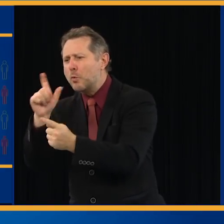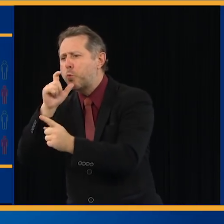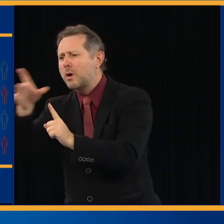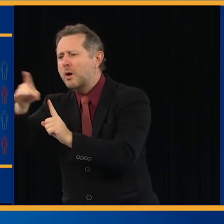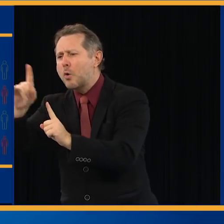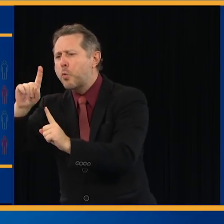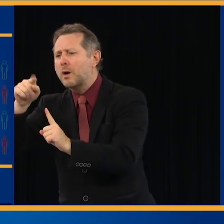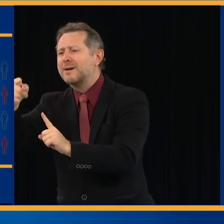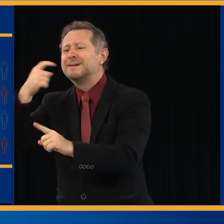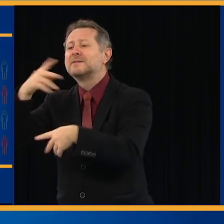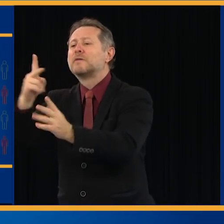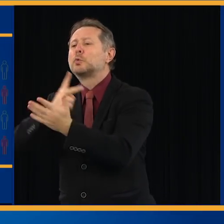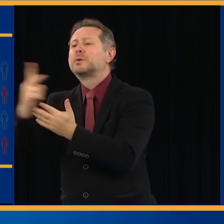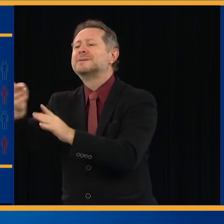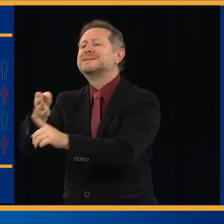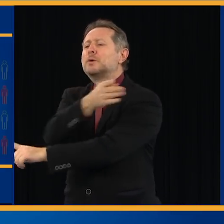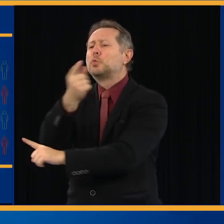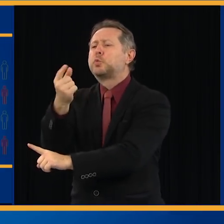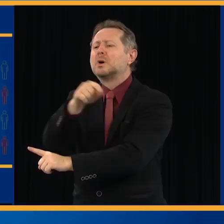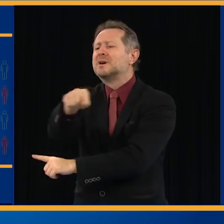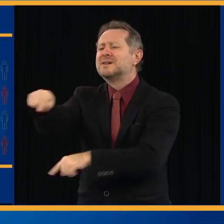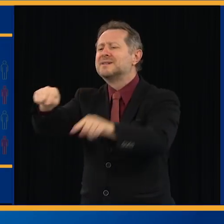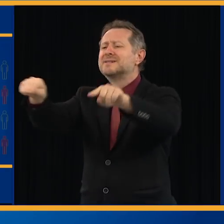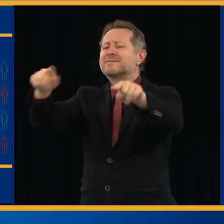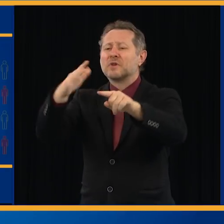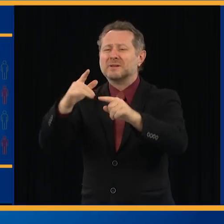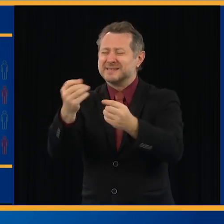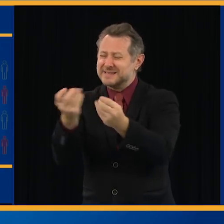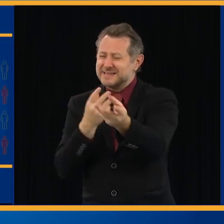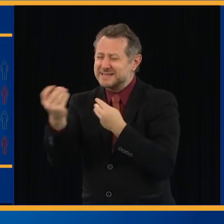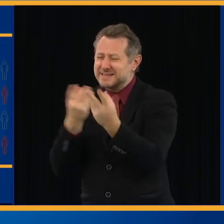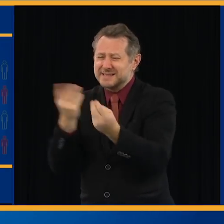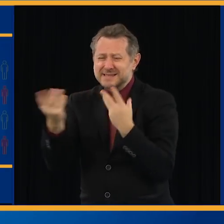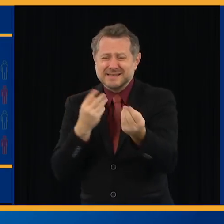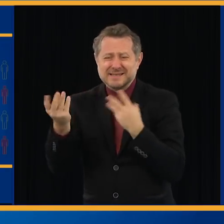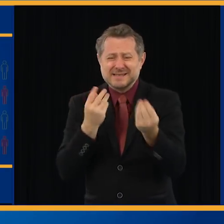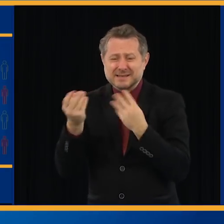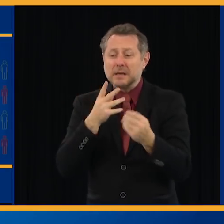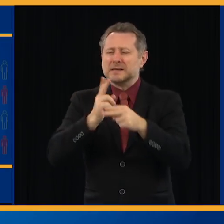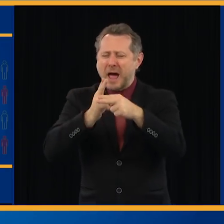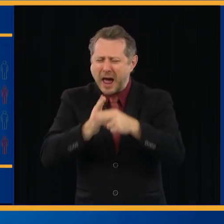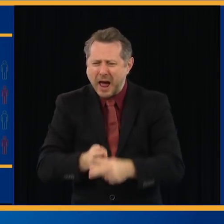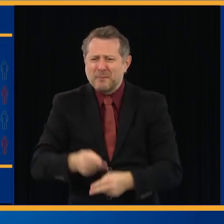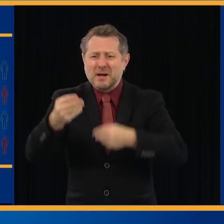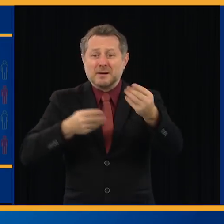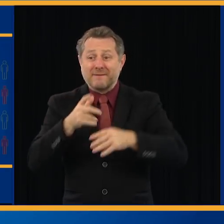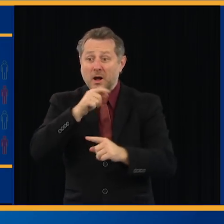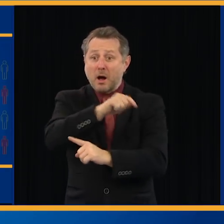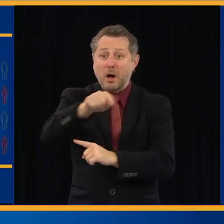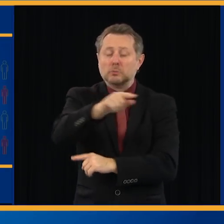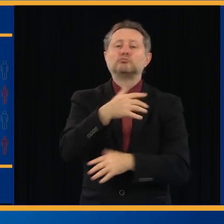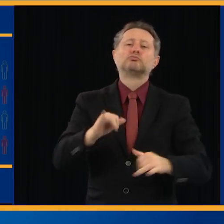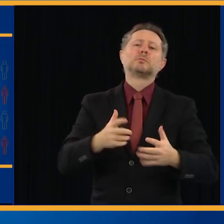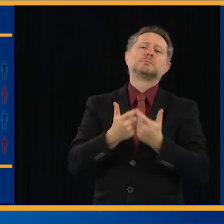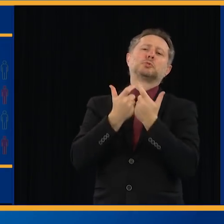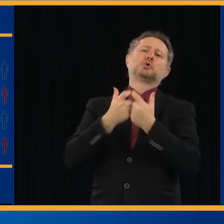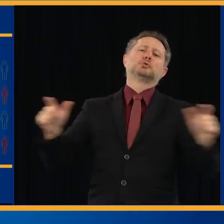close contact, and contact those people? That is an overwhelming